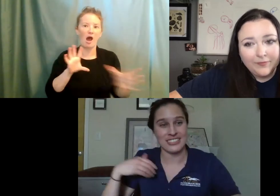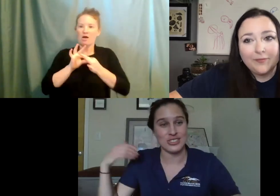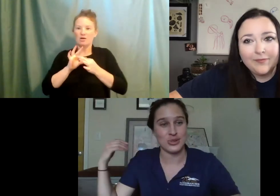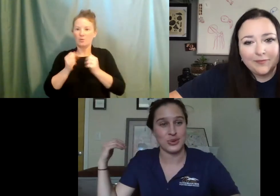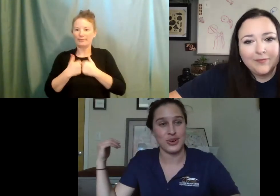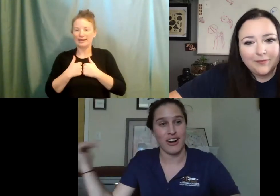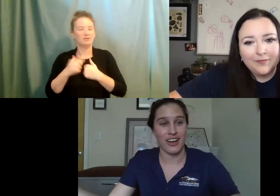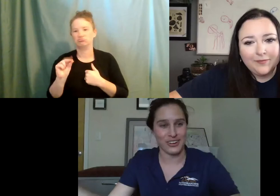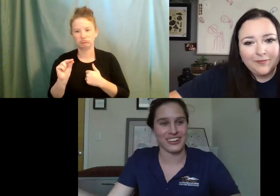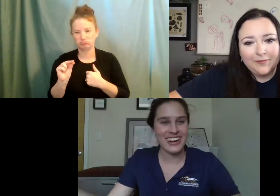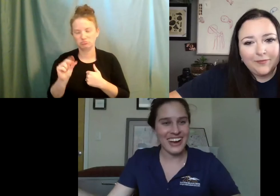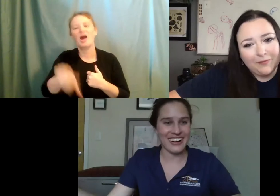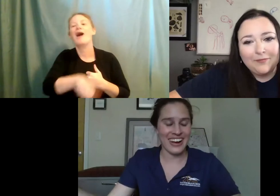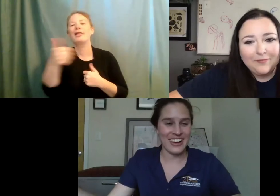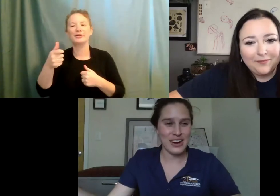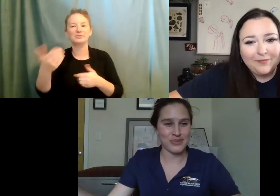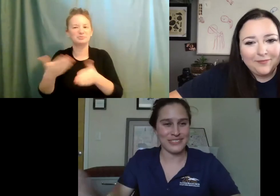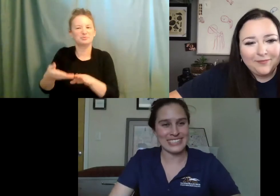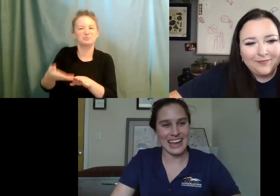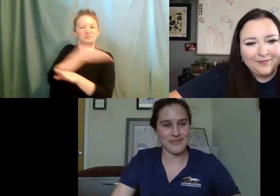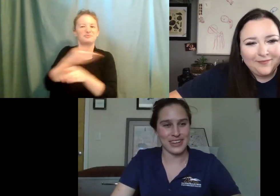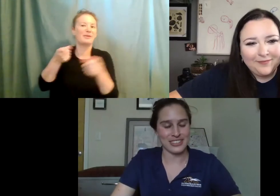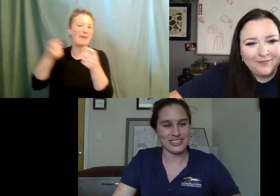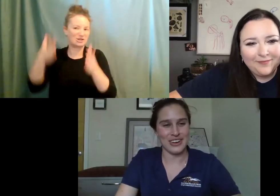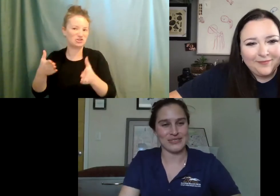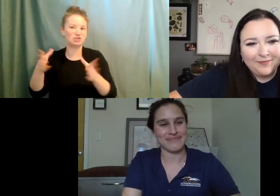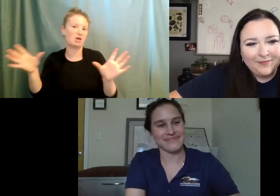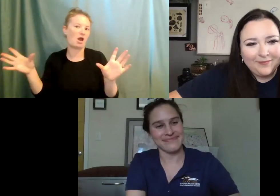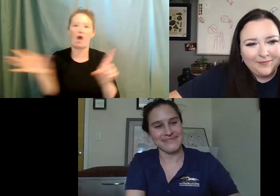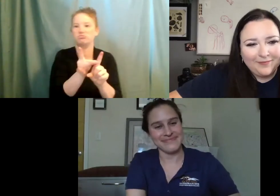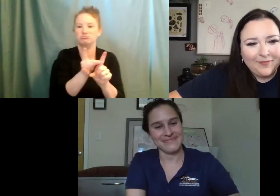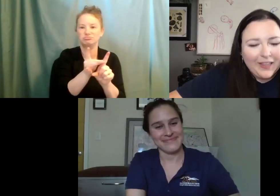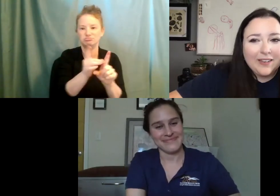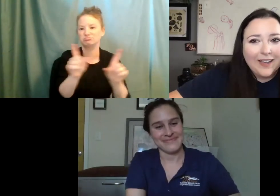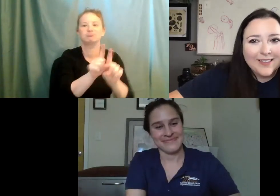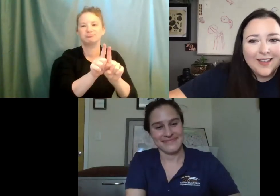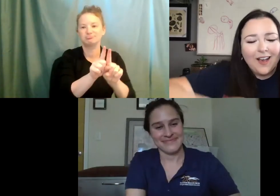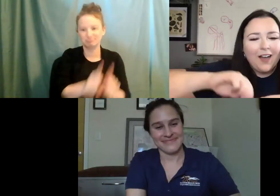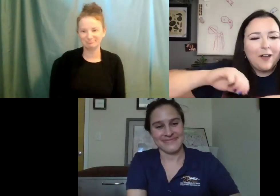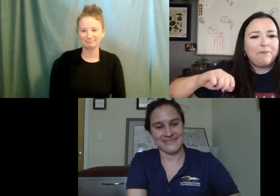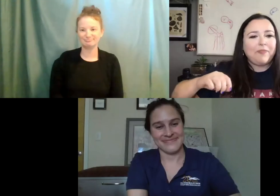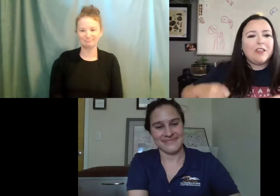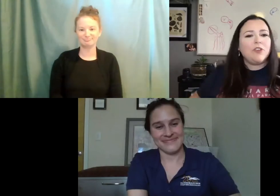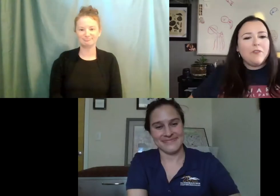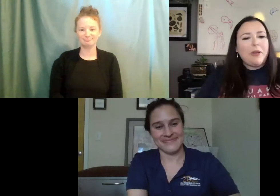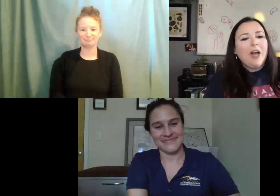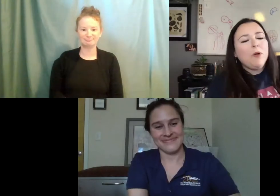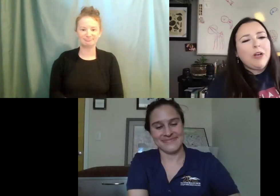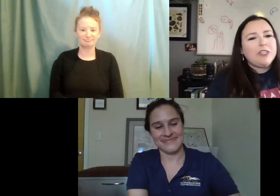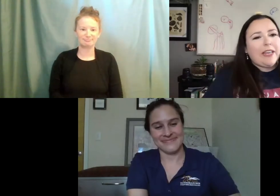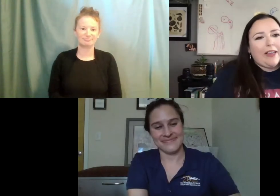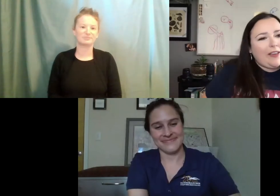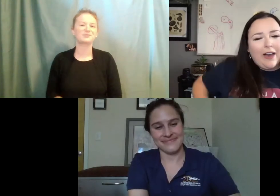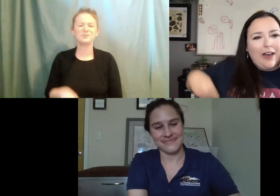as she does to our other, our, uh, our previous staff manager. So nice. Um, so there have been a